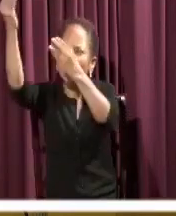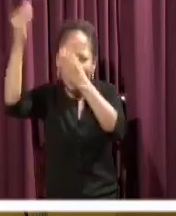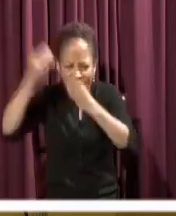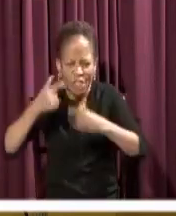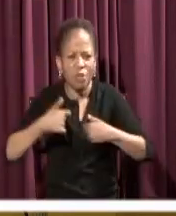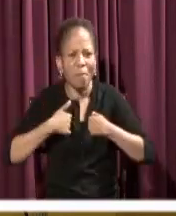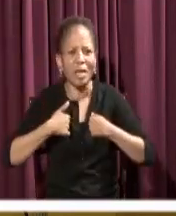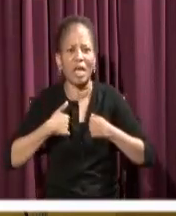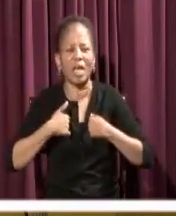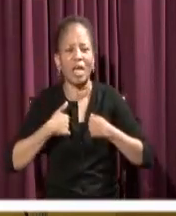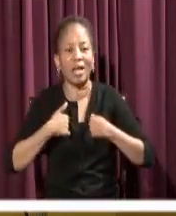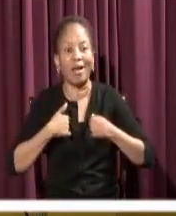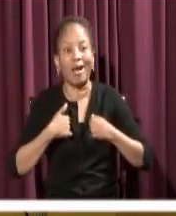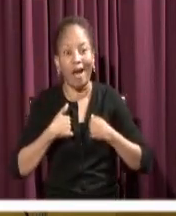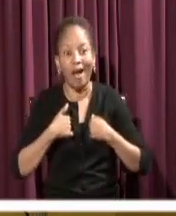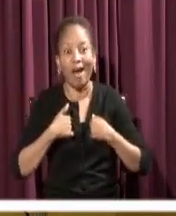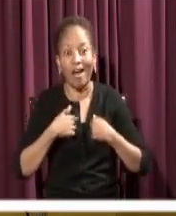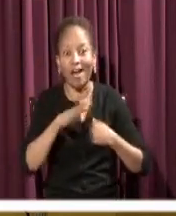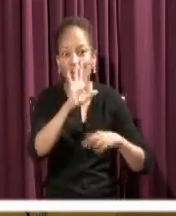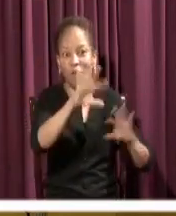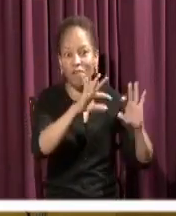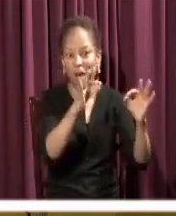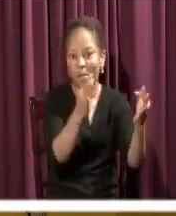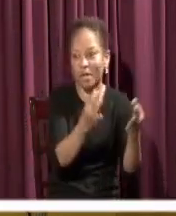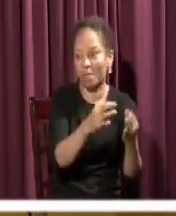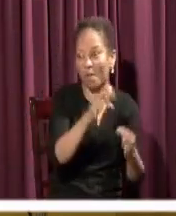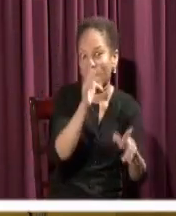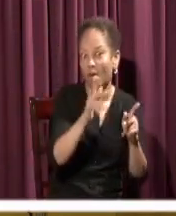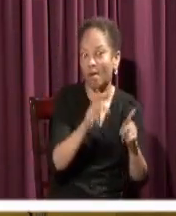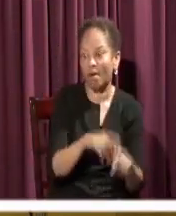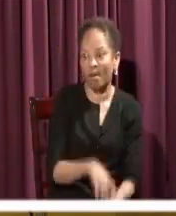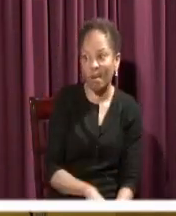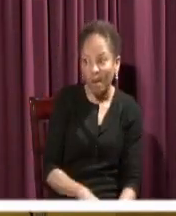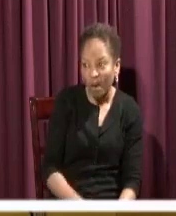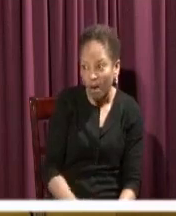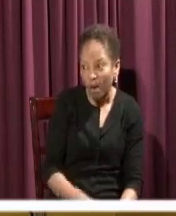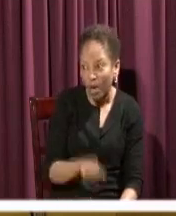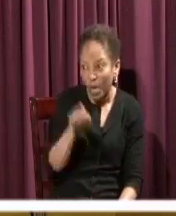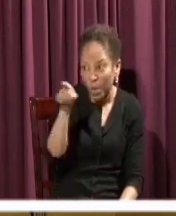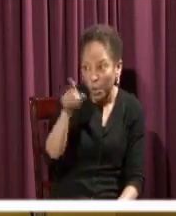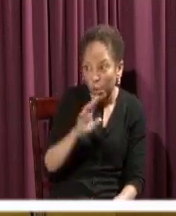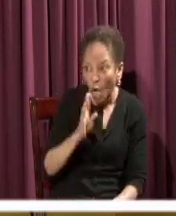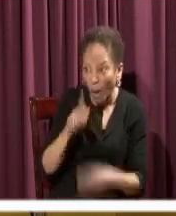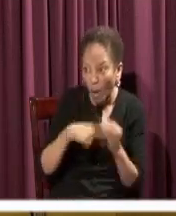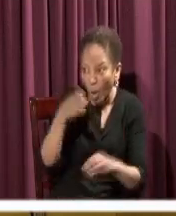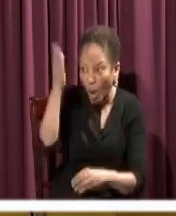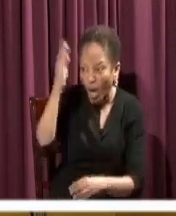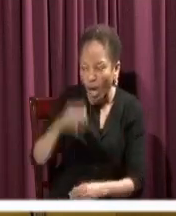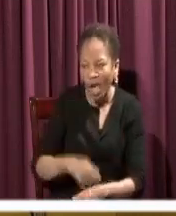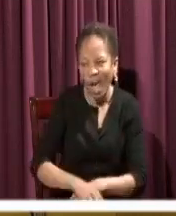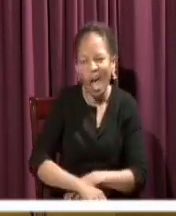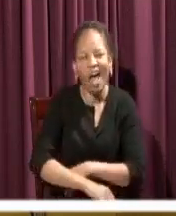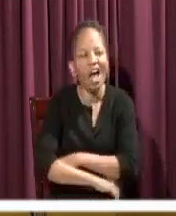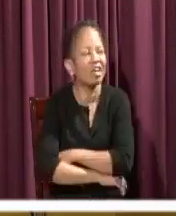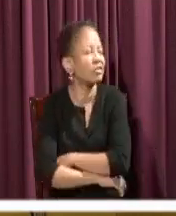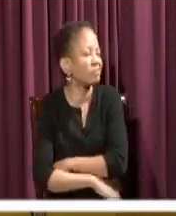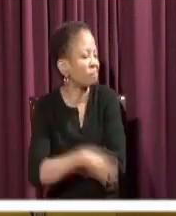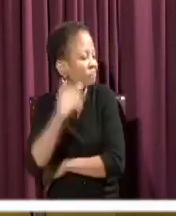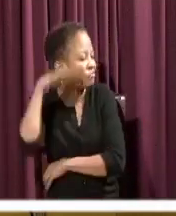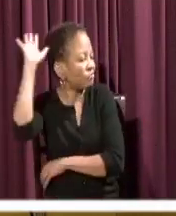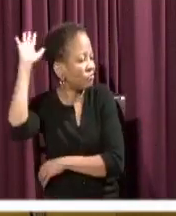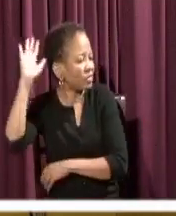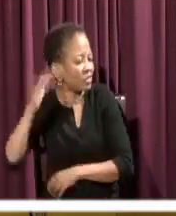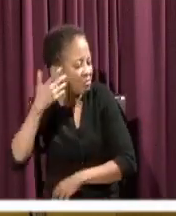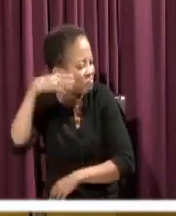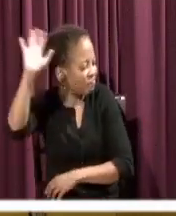gale force of wind that comes at you. Yes or no? You know it. Man, that mighty roar